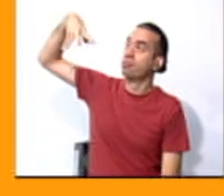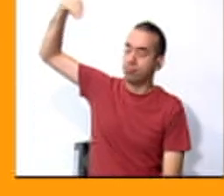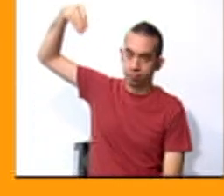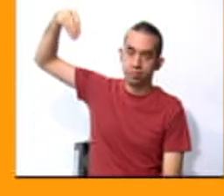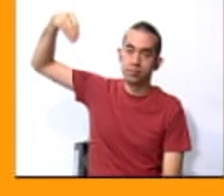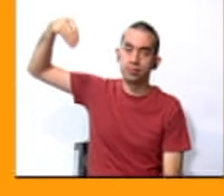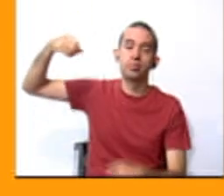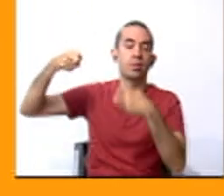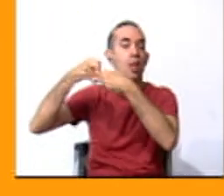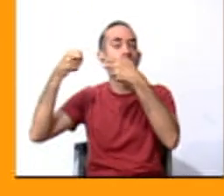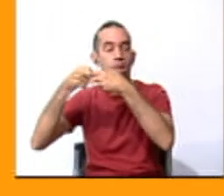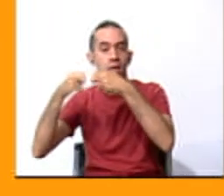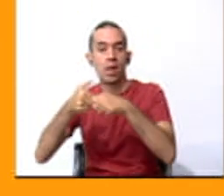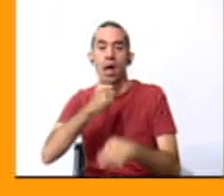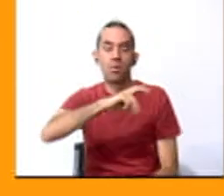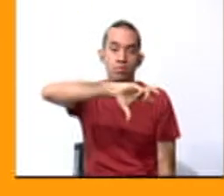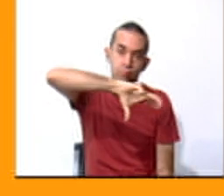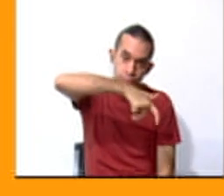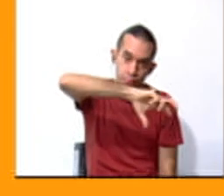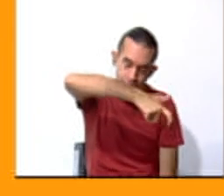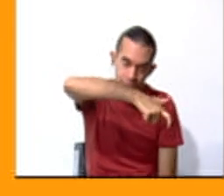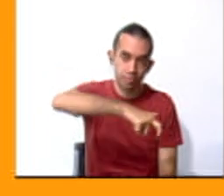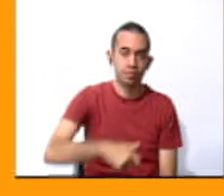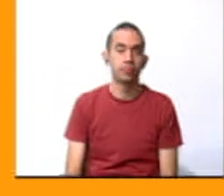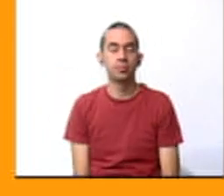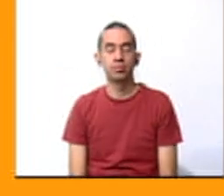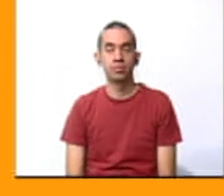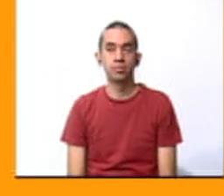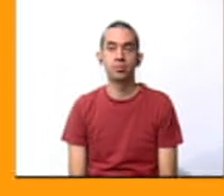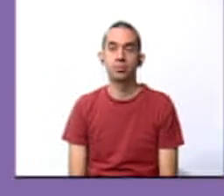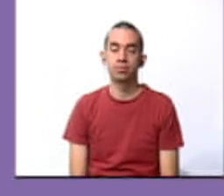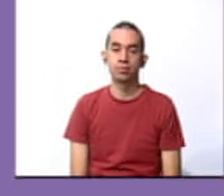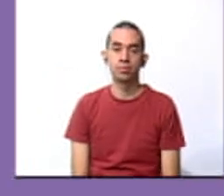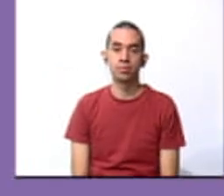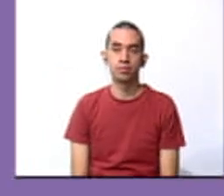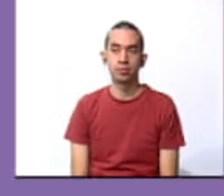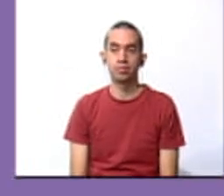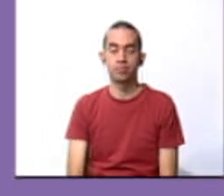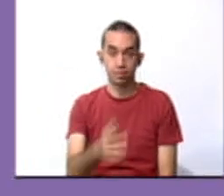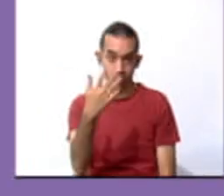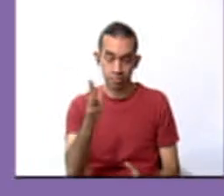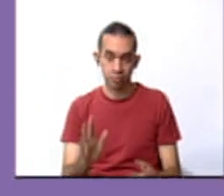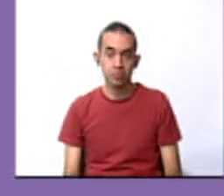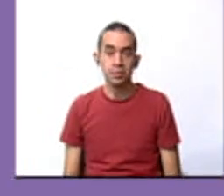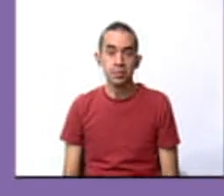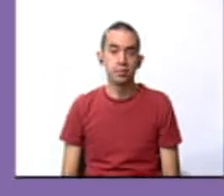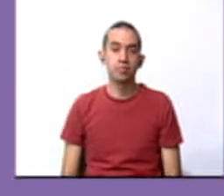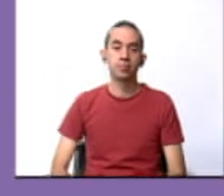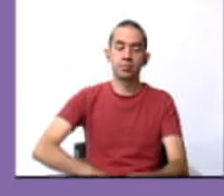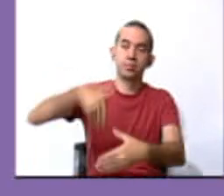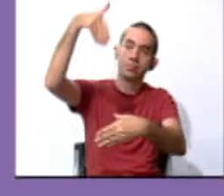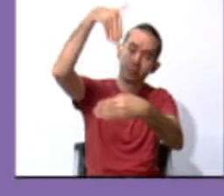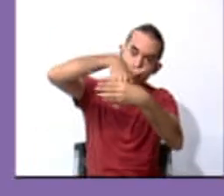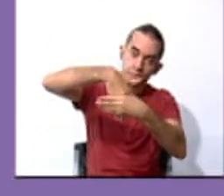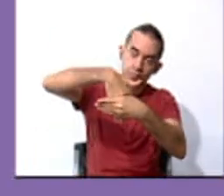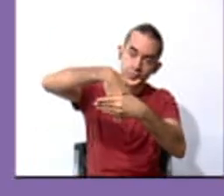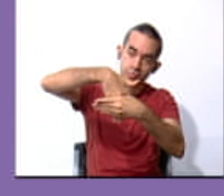the electricity or the water. Turn off. Then we have to place